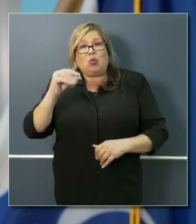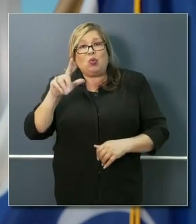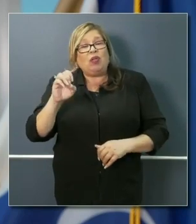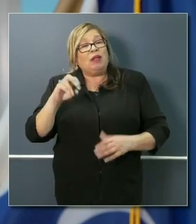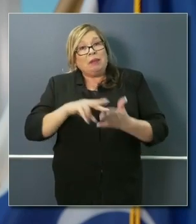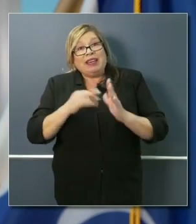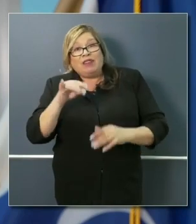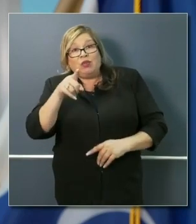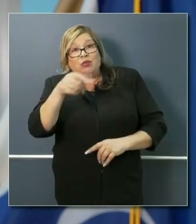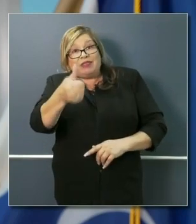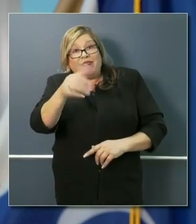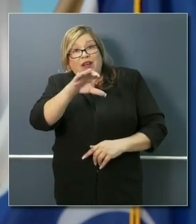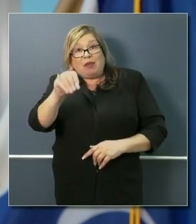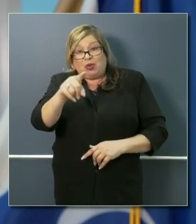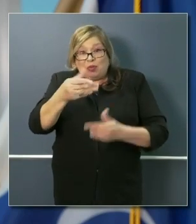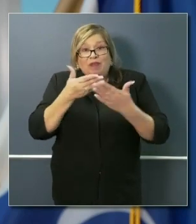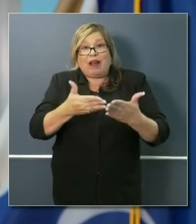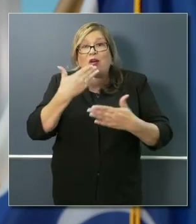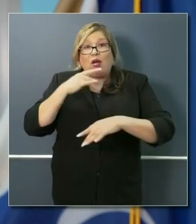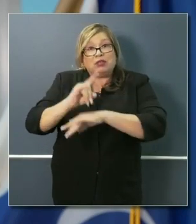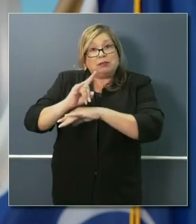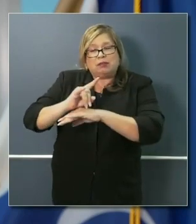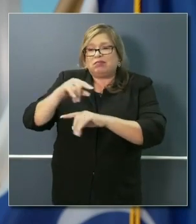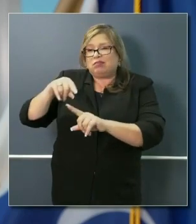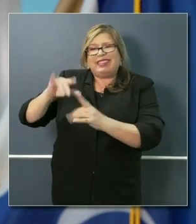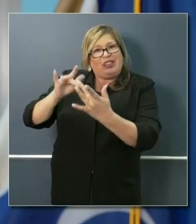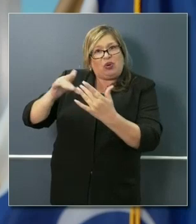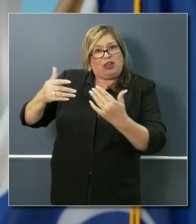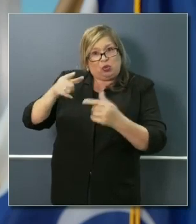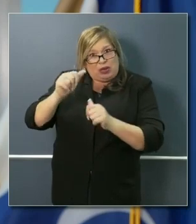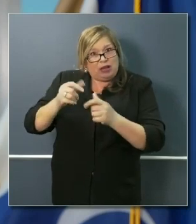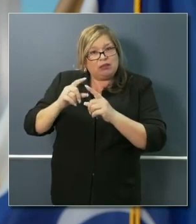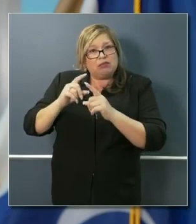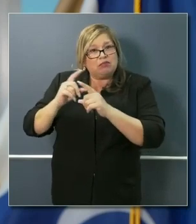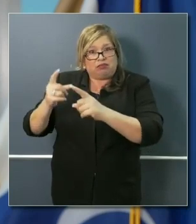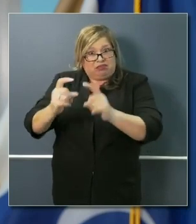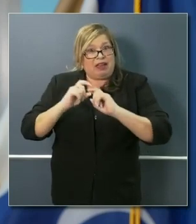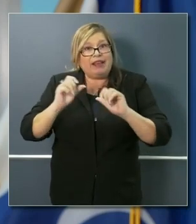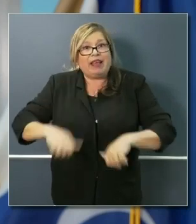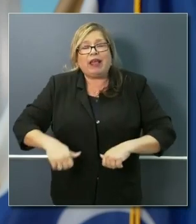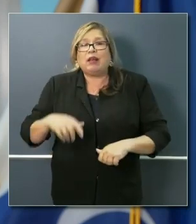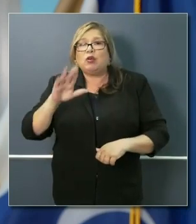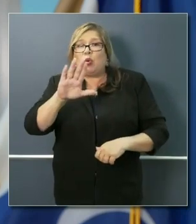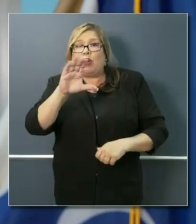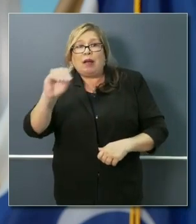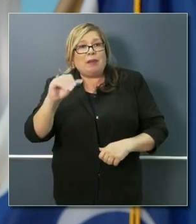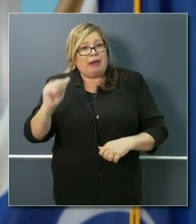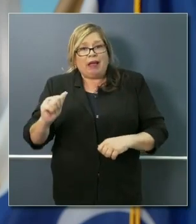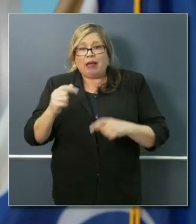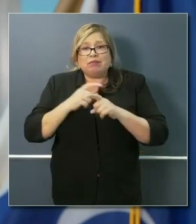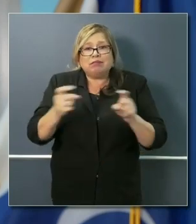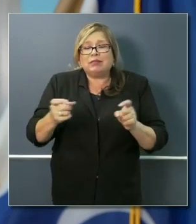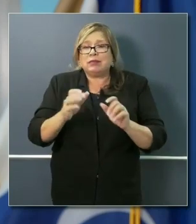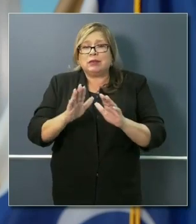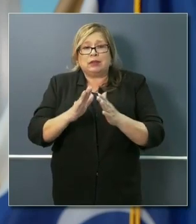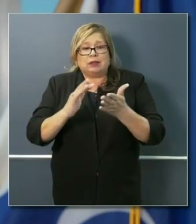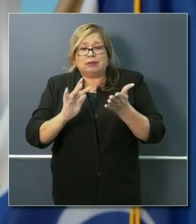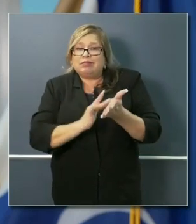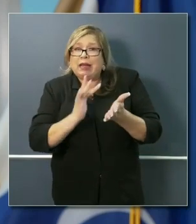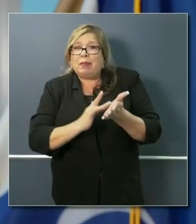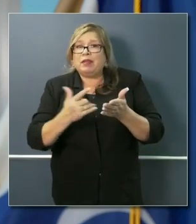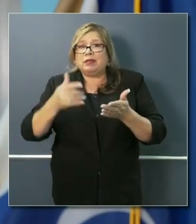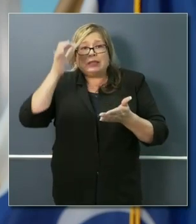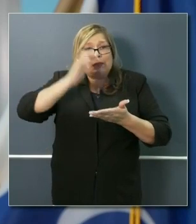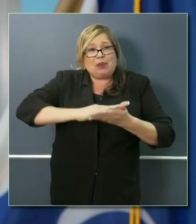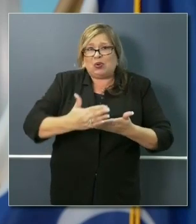provides hotspots, if you're a company that wants to contribute more in terms of those books and the tablets, please,